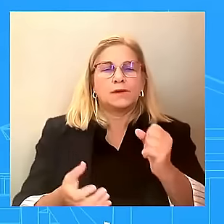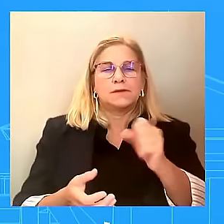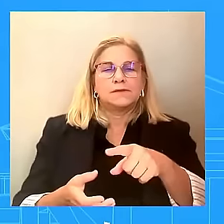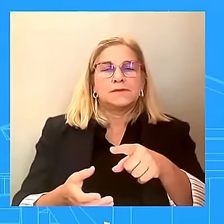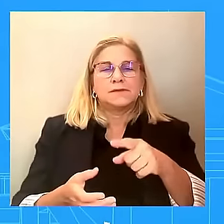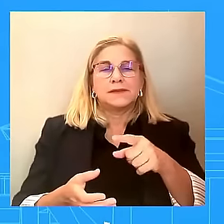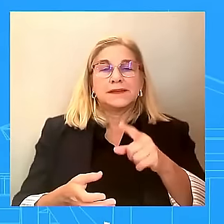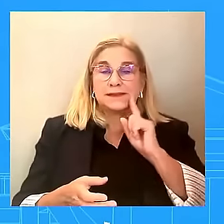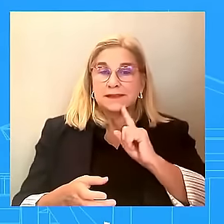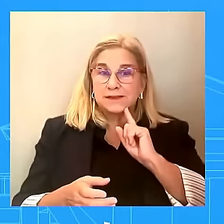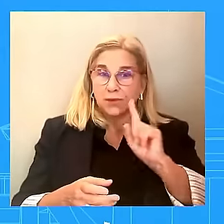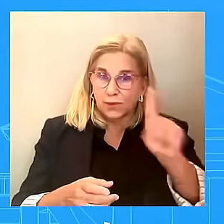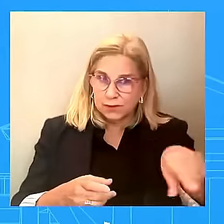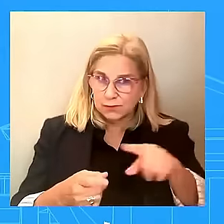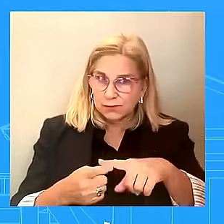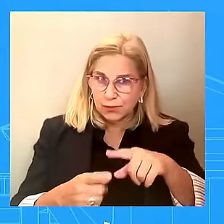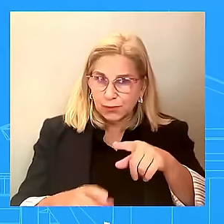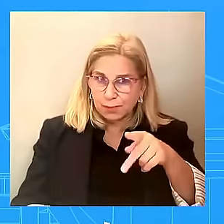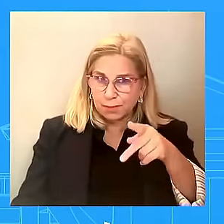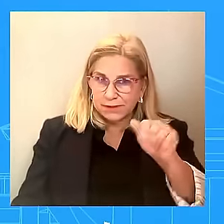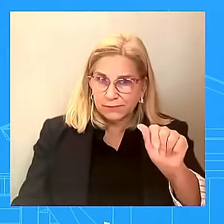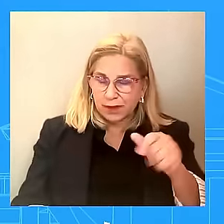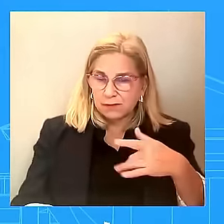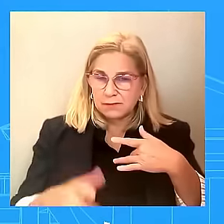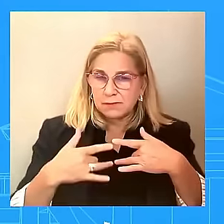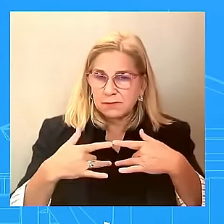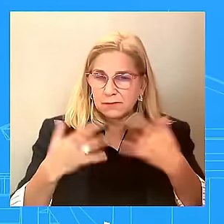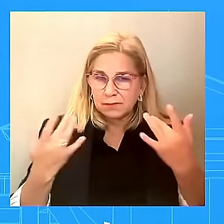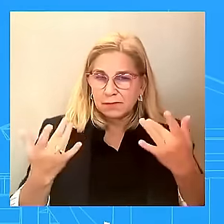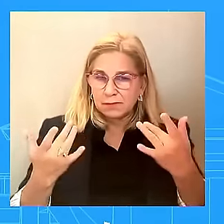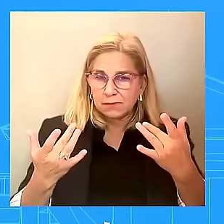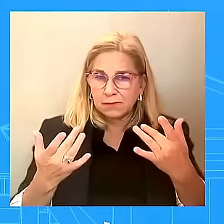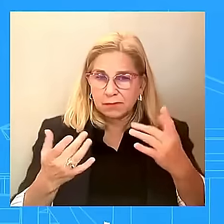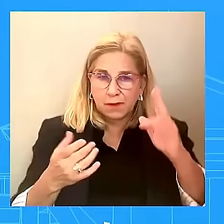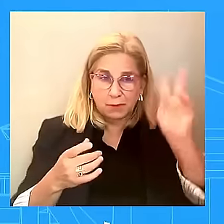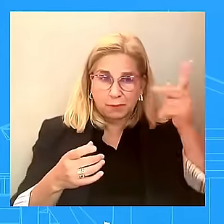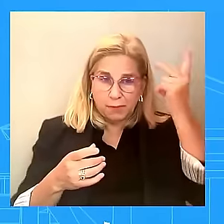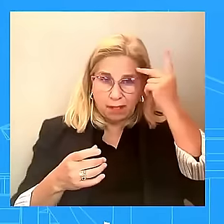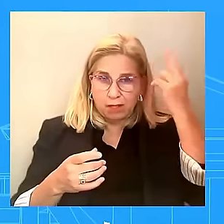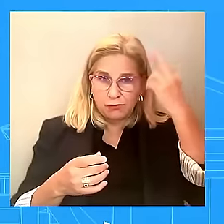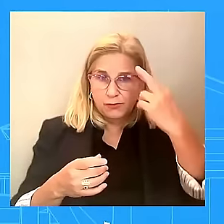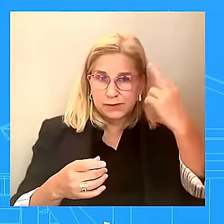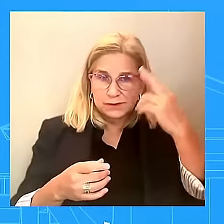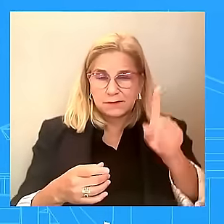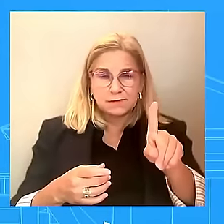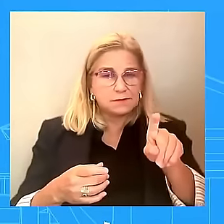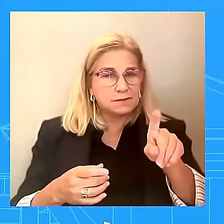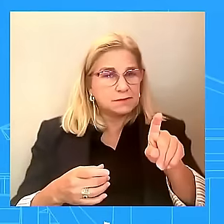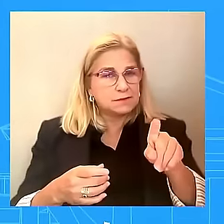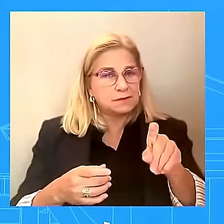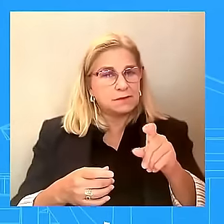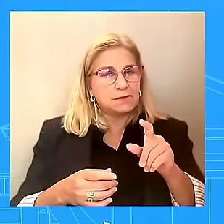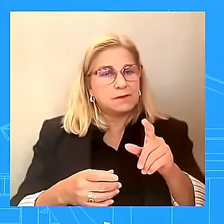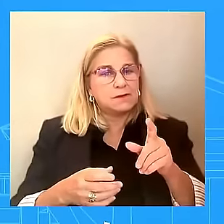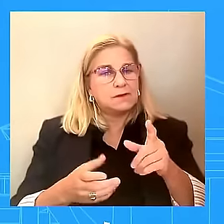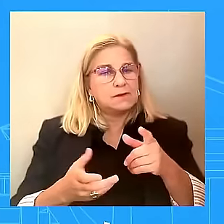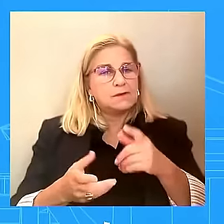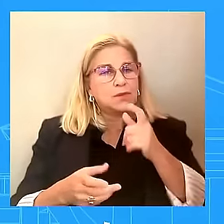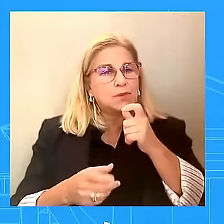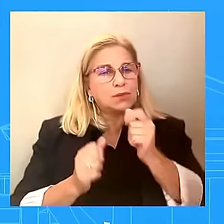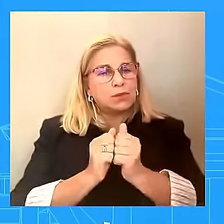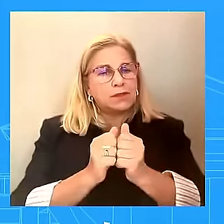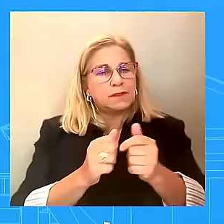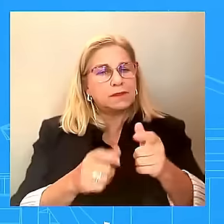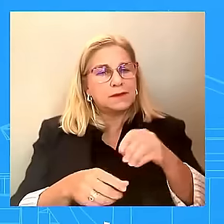at all with Ukraine on who would be attending that trip or make any effort to make it a bipartisan event?